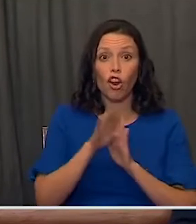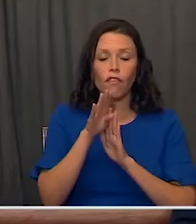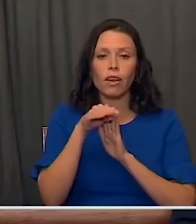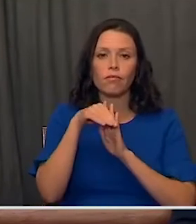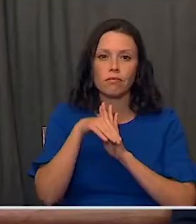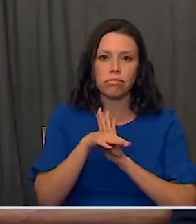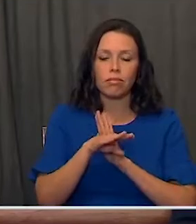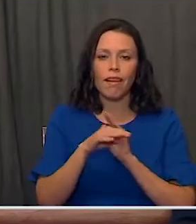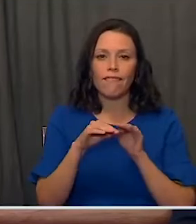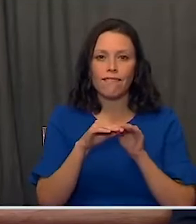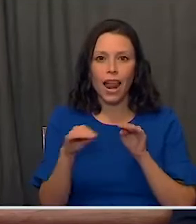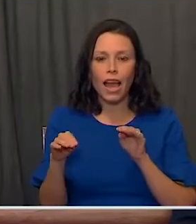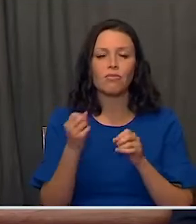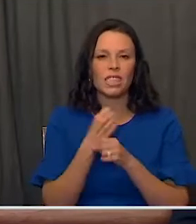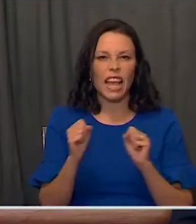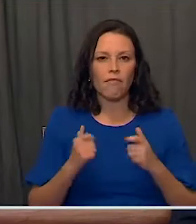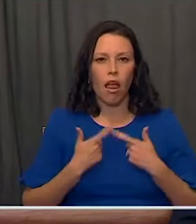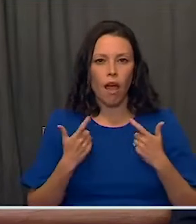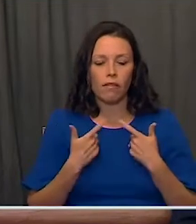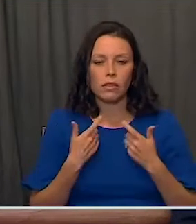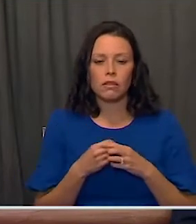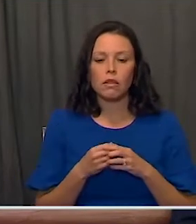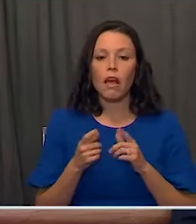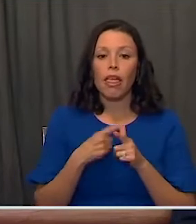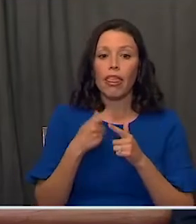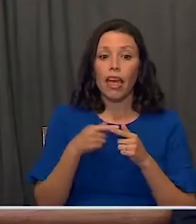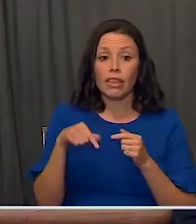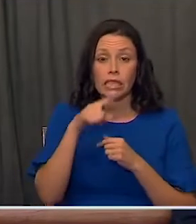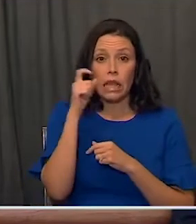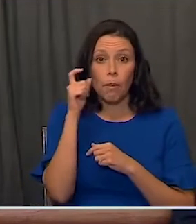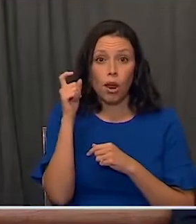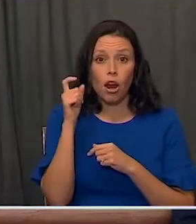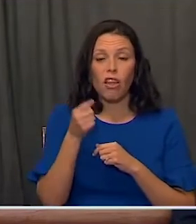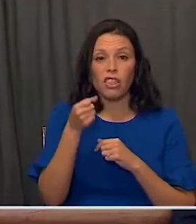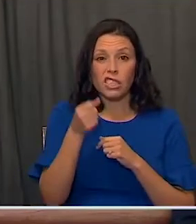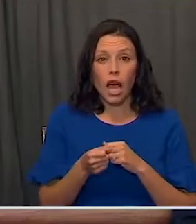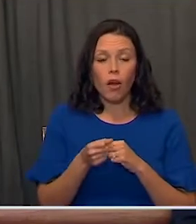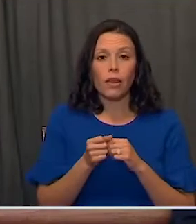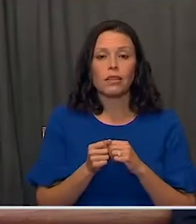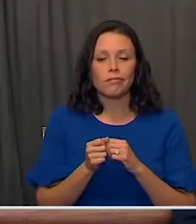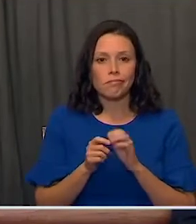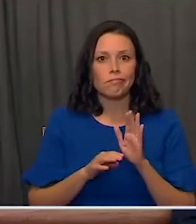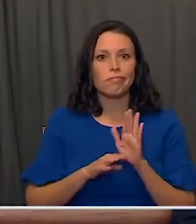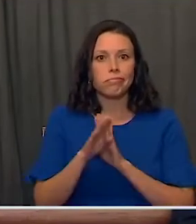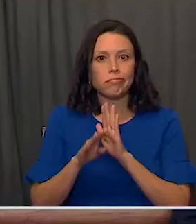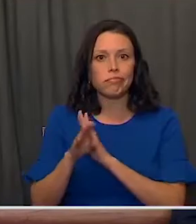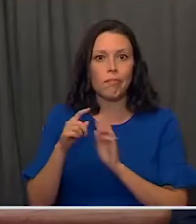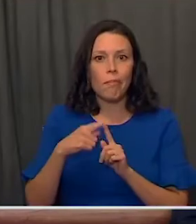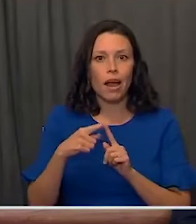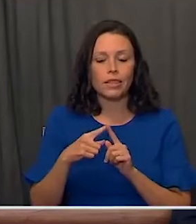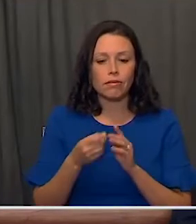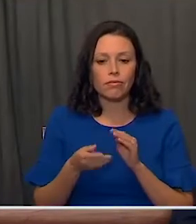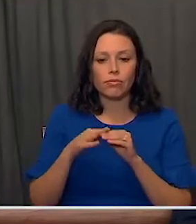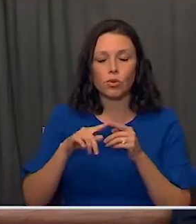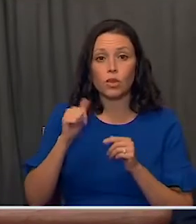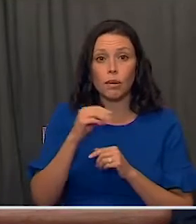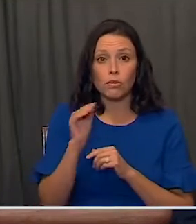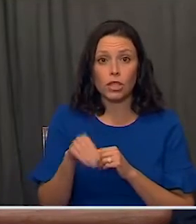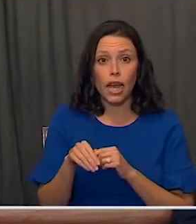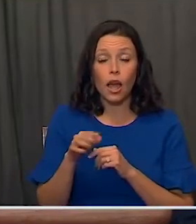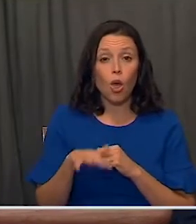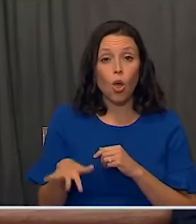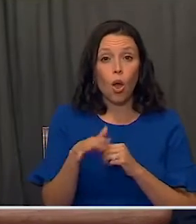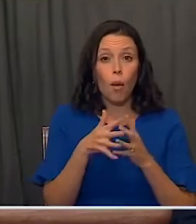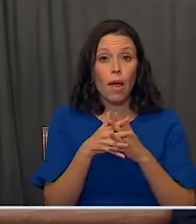lives. And then during the outbreak across the Sunbelt this summer, when we saw positivity rise to nearly 10%, the American people,